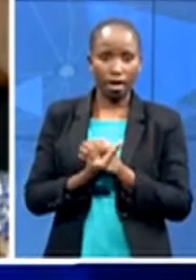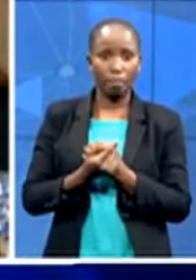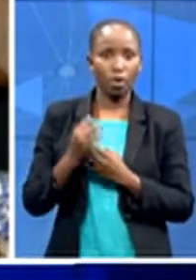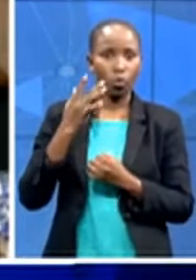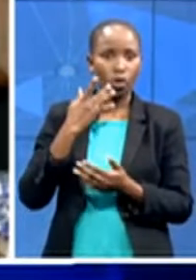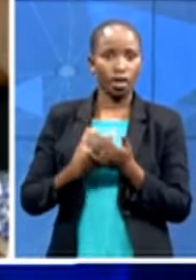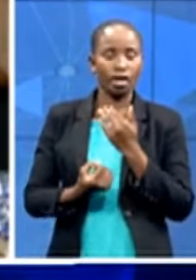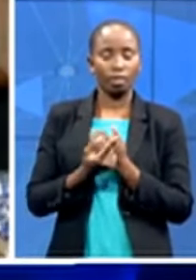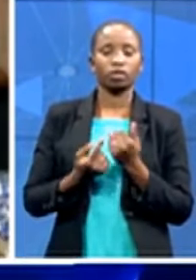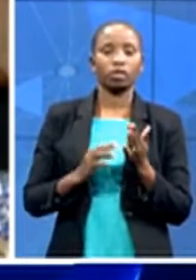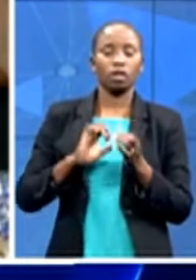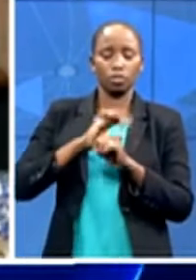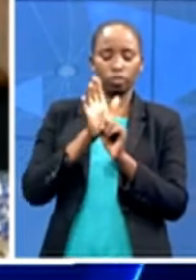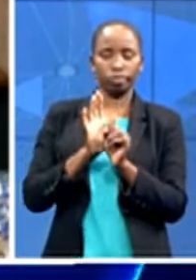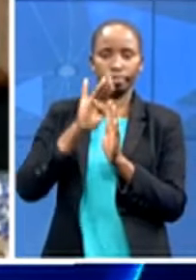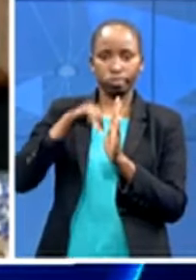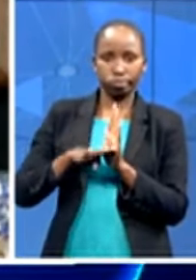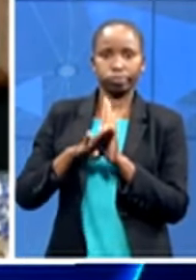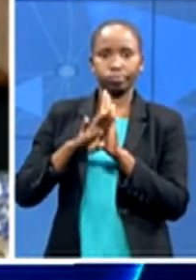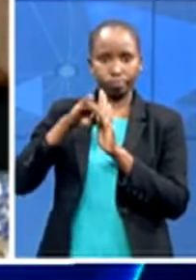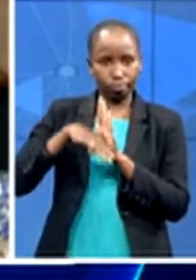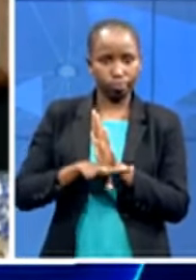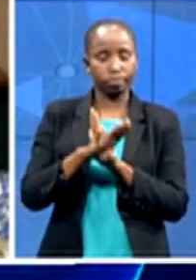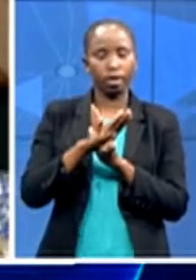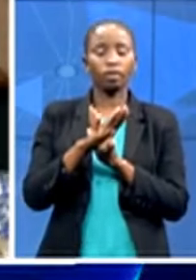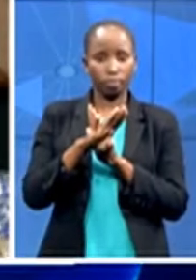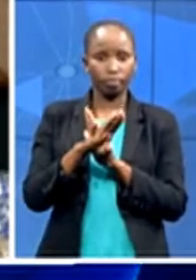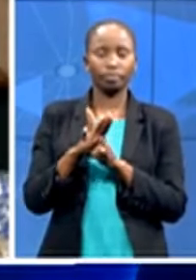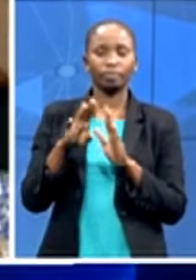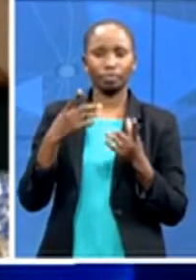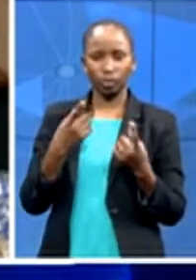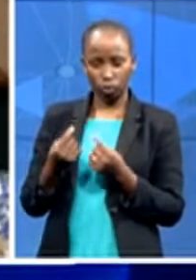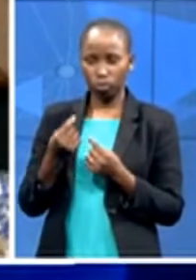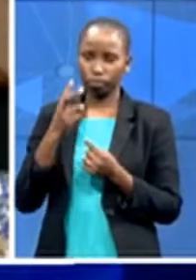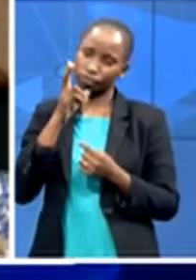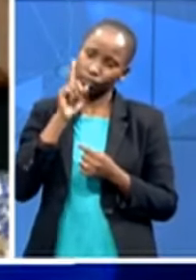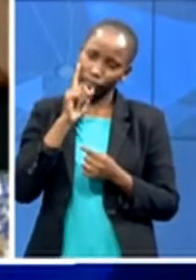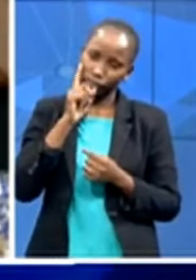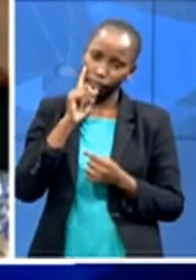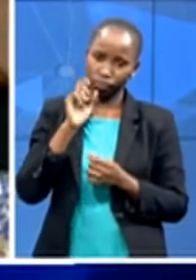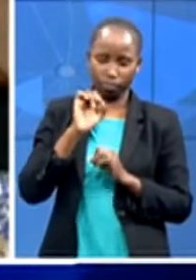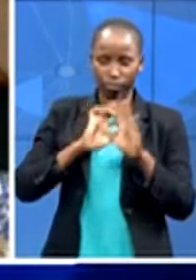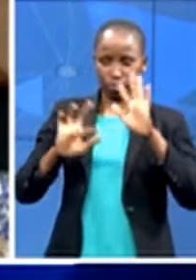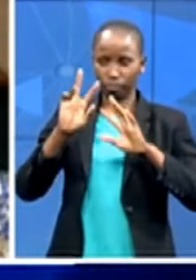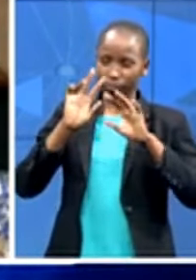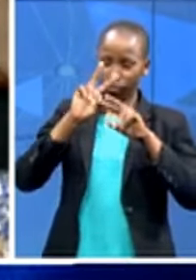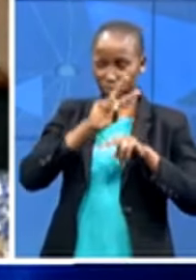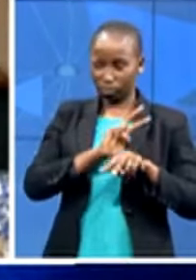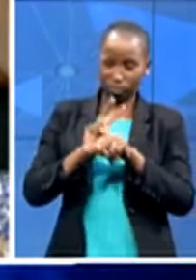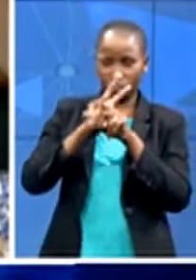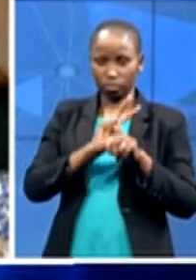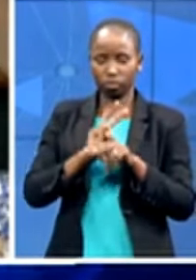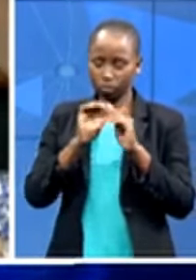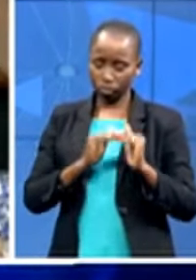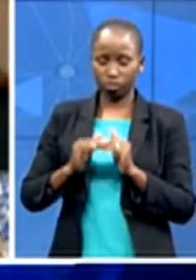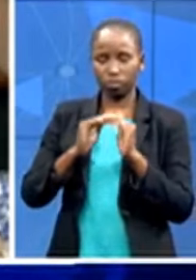um followed the pandemic quite closely with regards to as we see a wave in terms of the medical illness